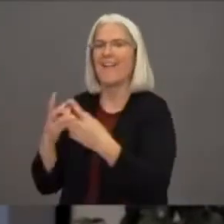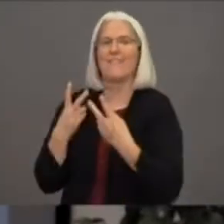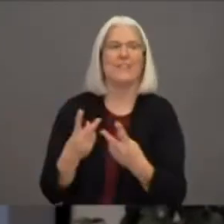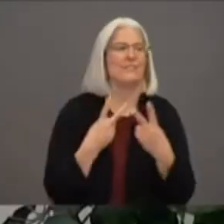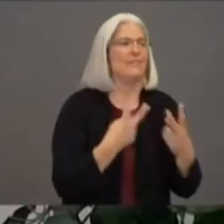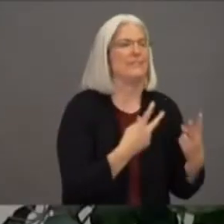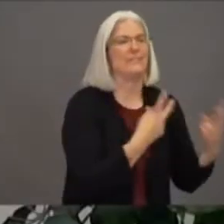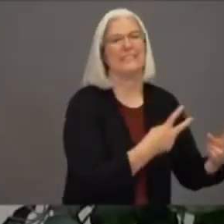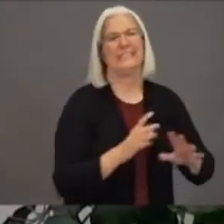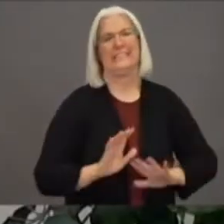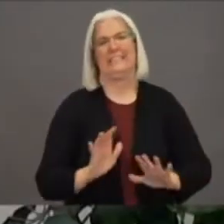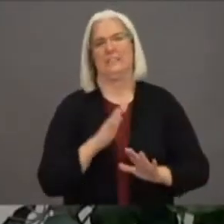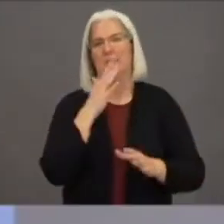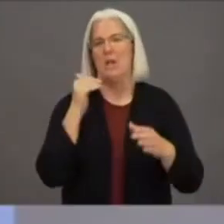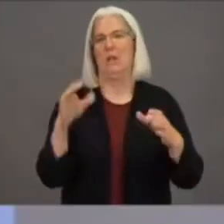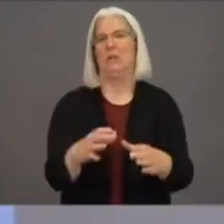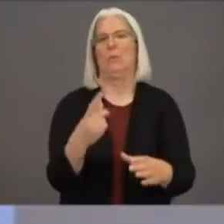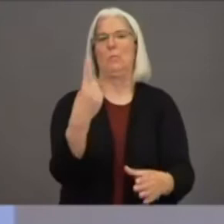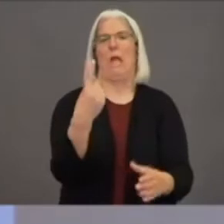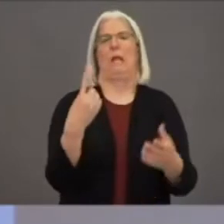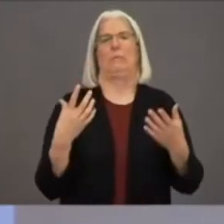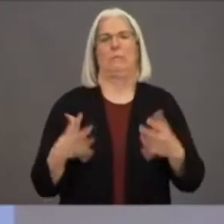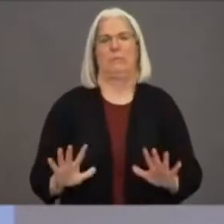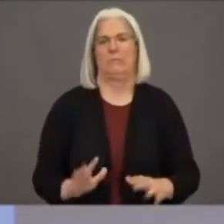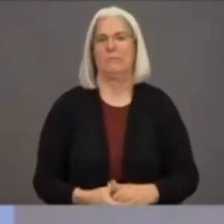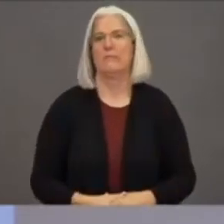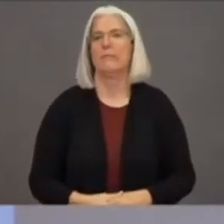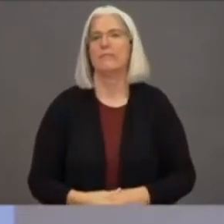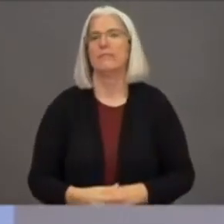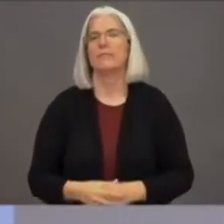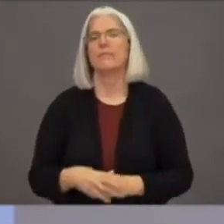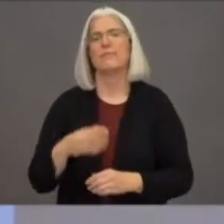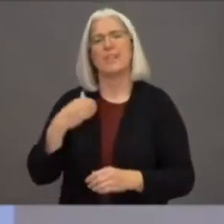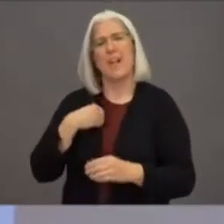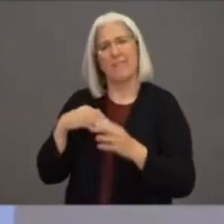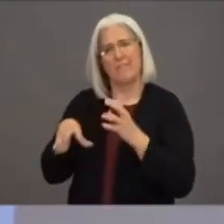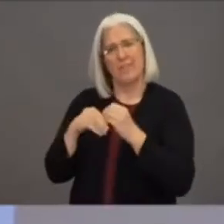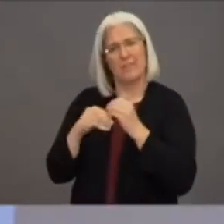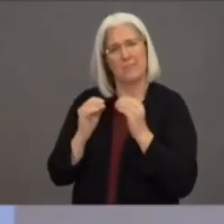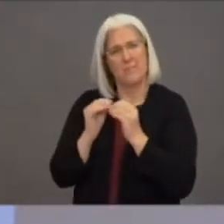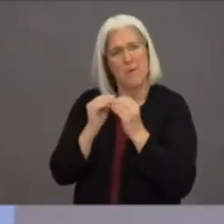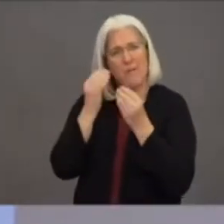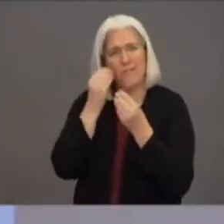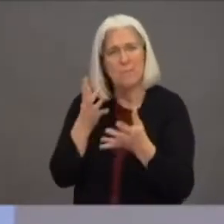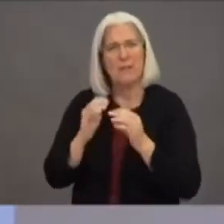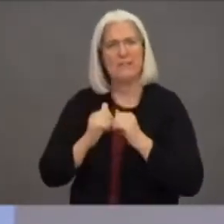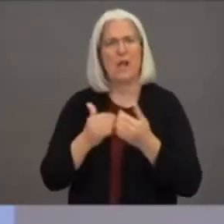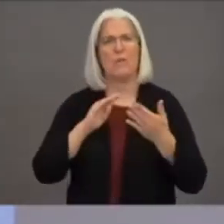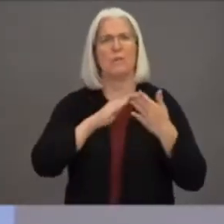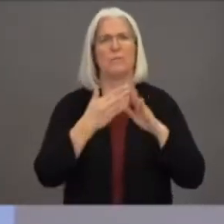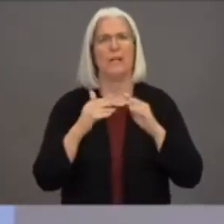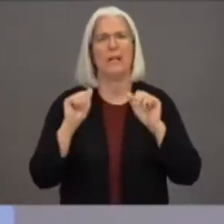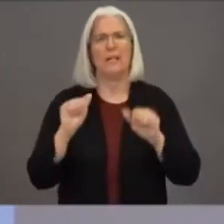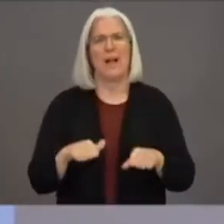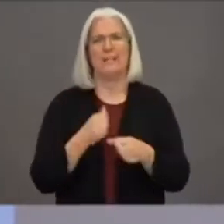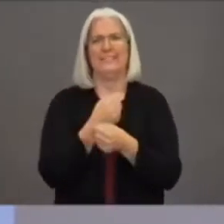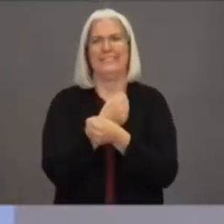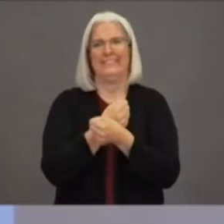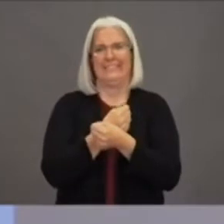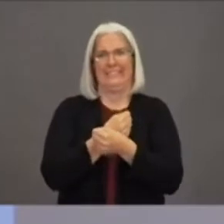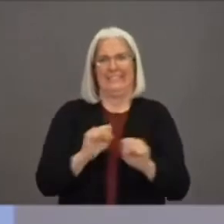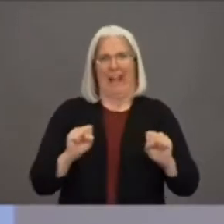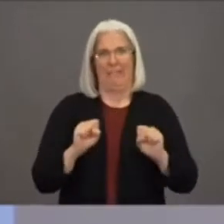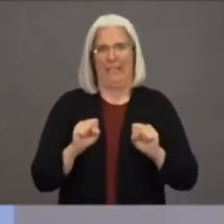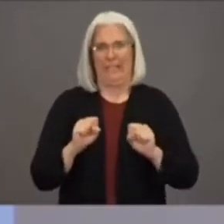is alarming. We are seeing an increase of cases as we have never seen before. And we are asking